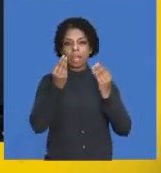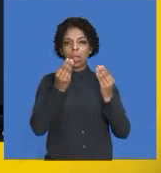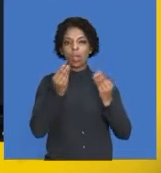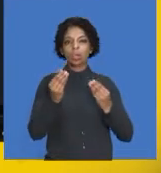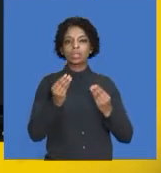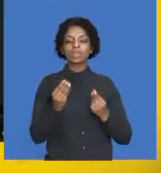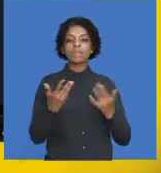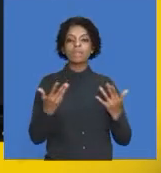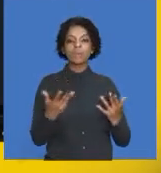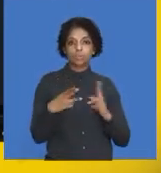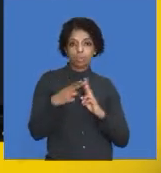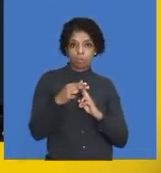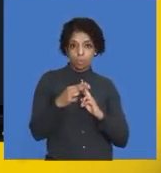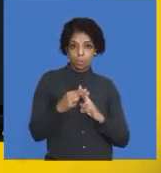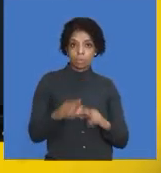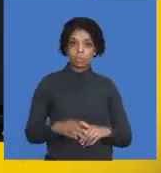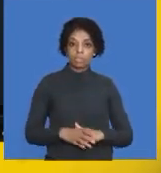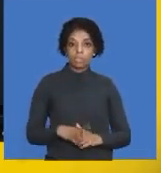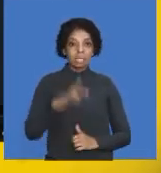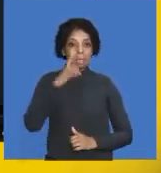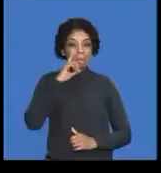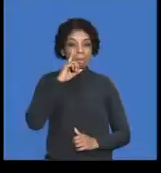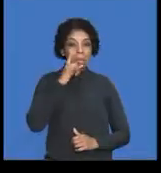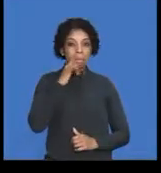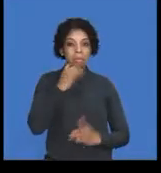unit. Let's see if we can identify that.